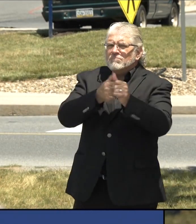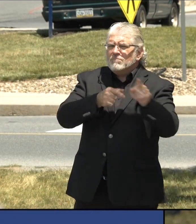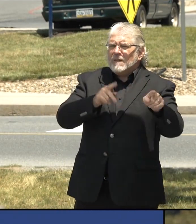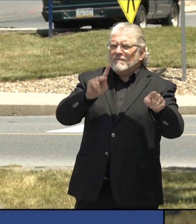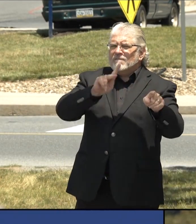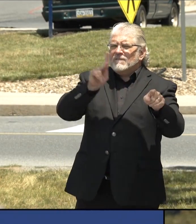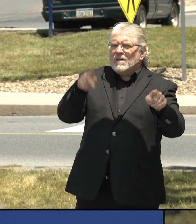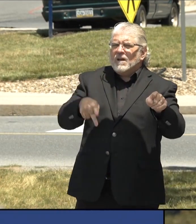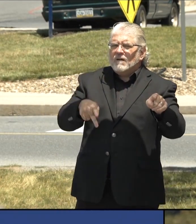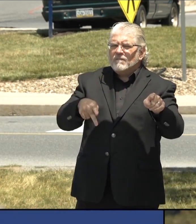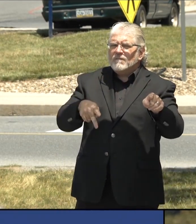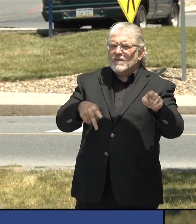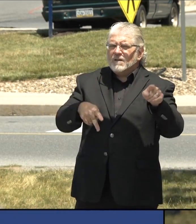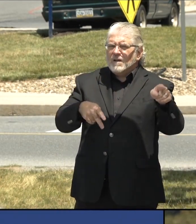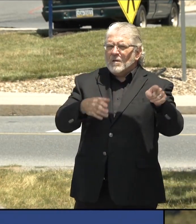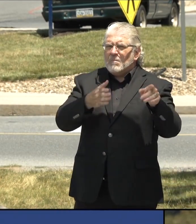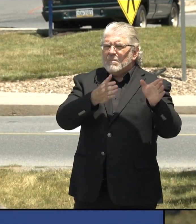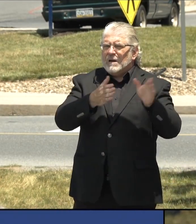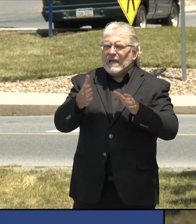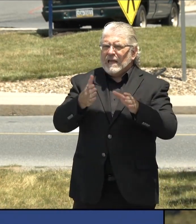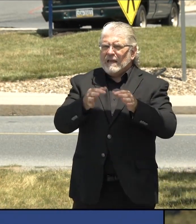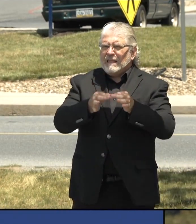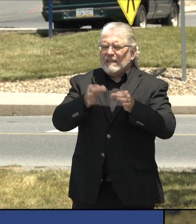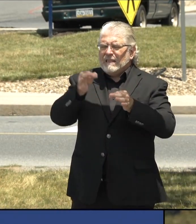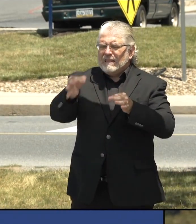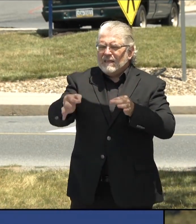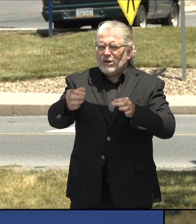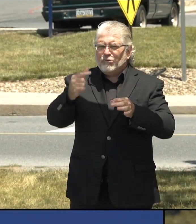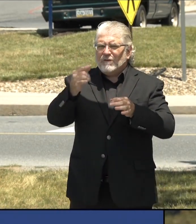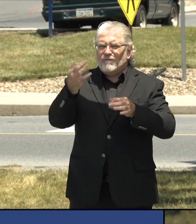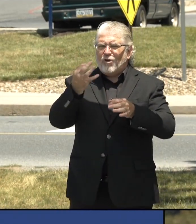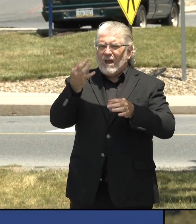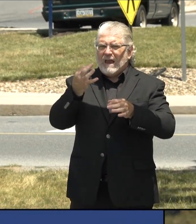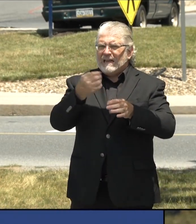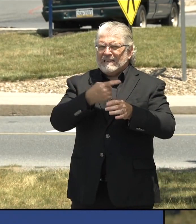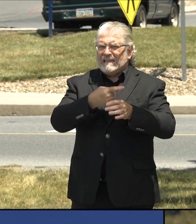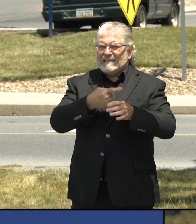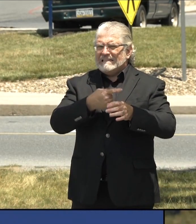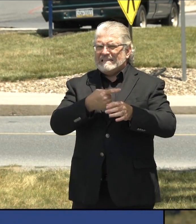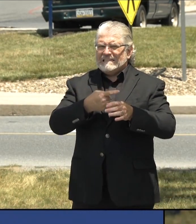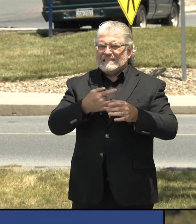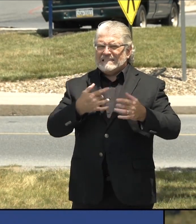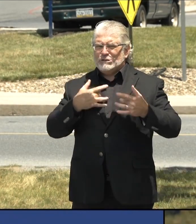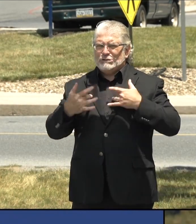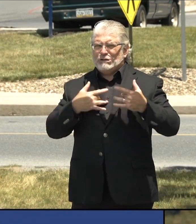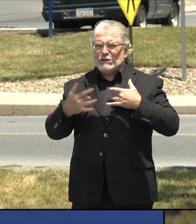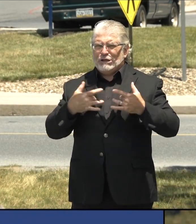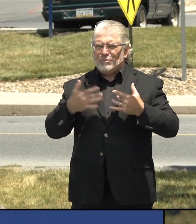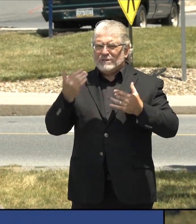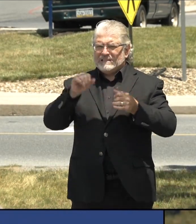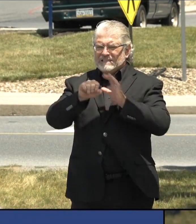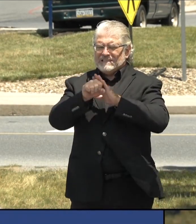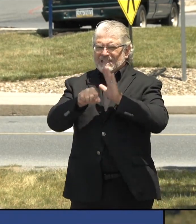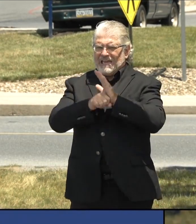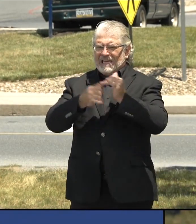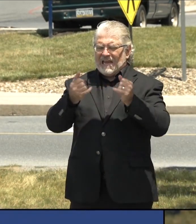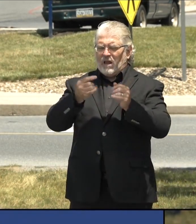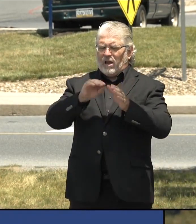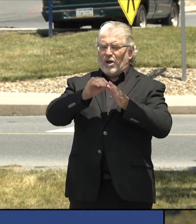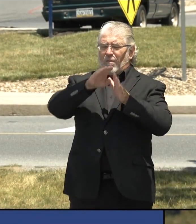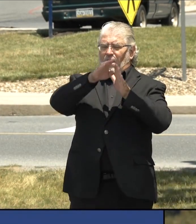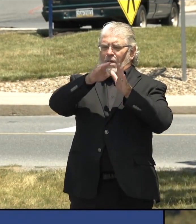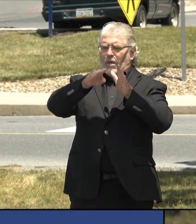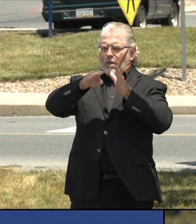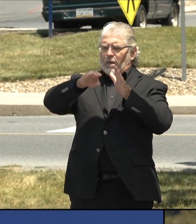state's green phase on Friday? And if so, are you concerned about the progress given the state's increased case count? Mm-hmm. Uh, so, um,